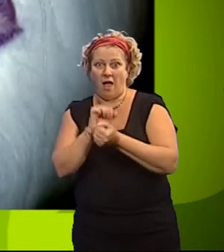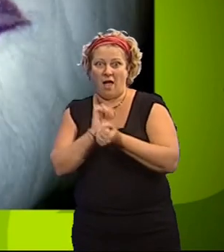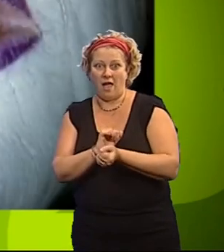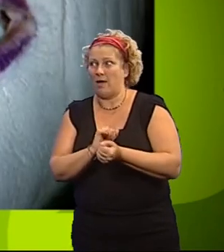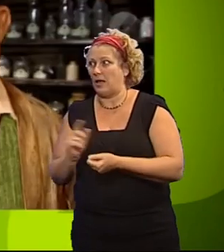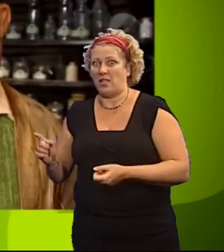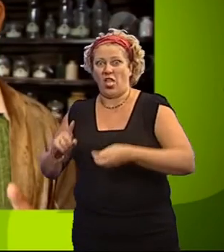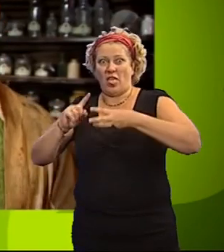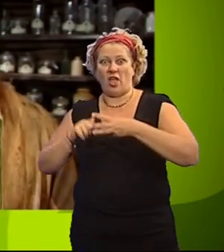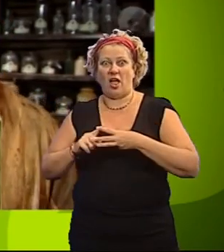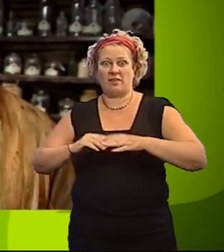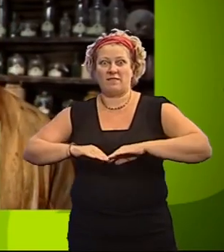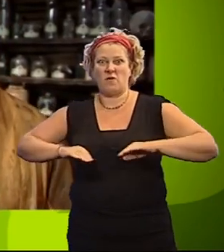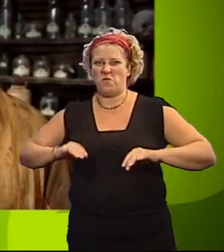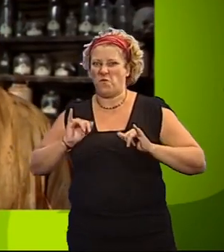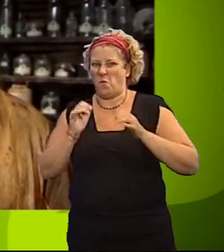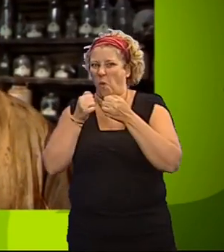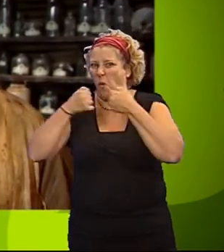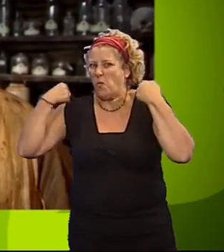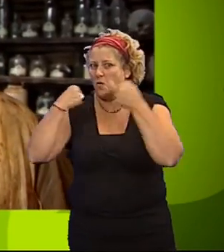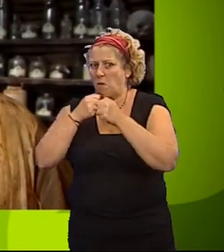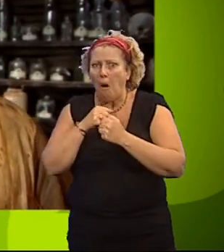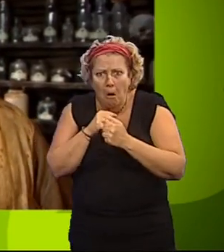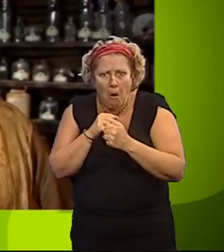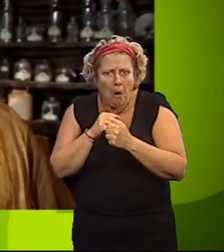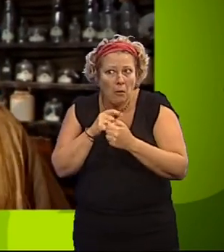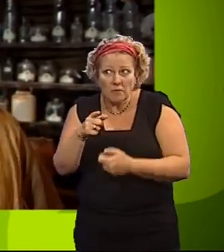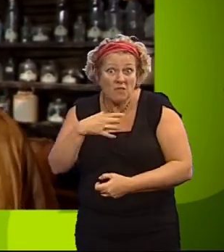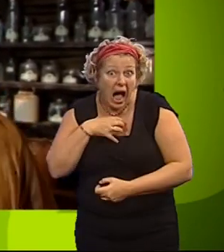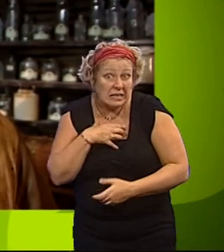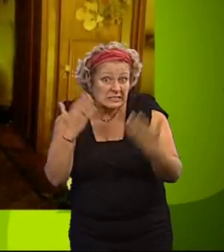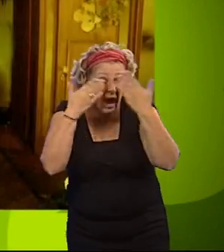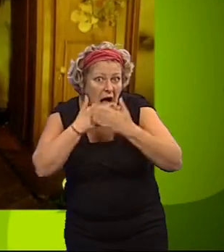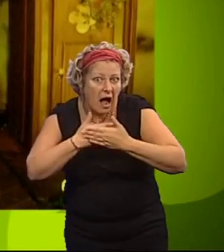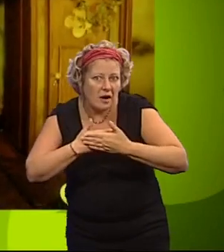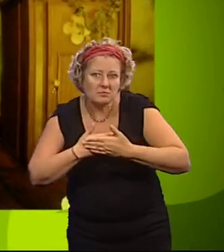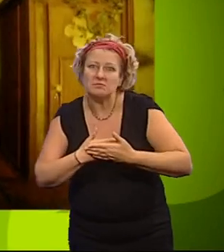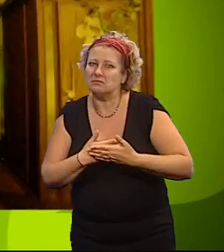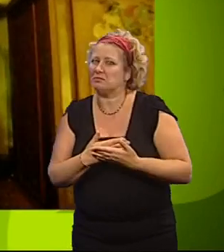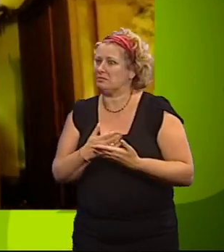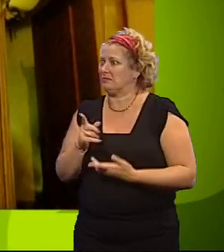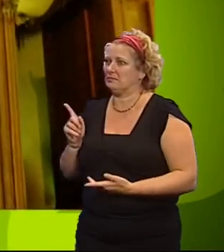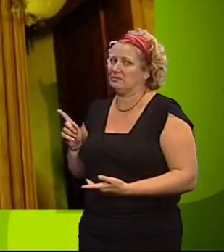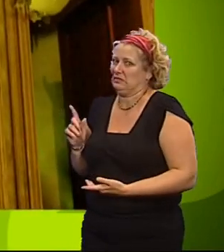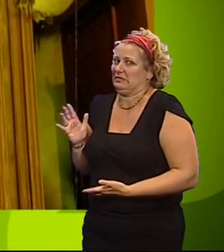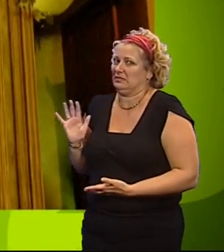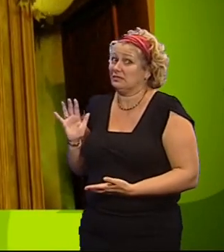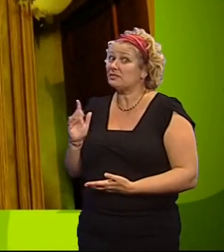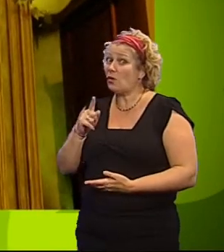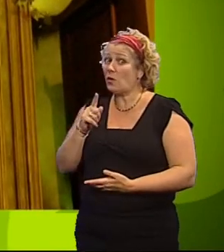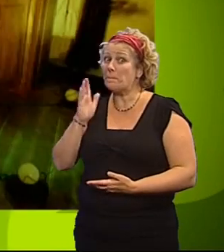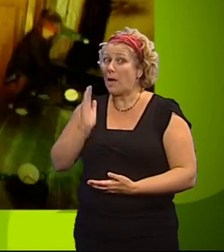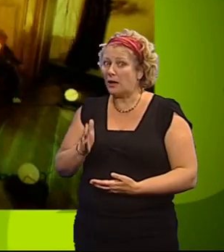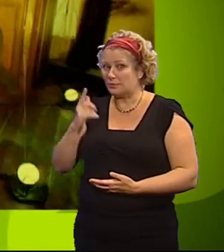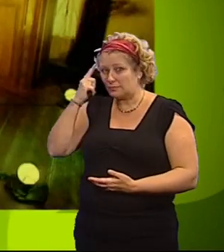wardrobes. Are you afraid of the dark? Well, you wouldn't be very good at this next challenge, would you? To pass, they must have all